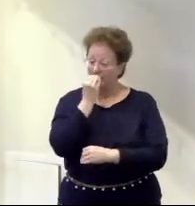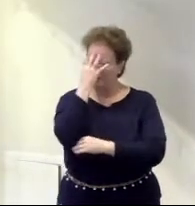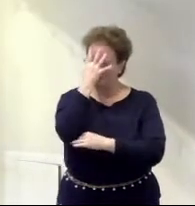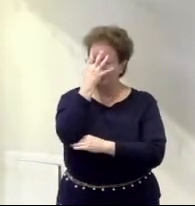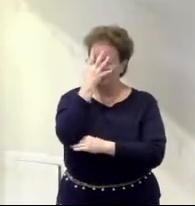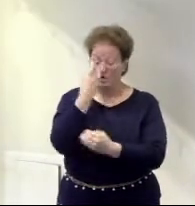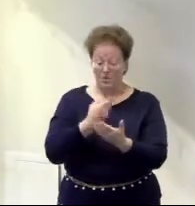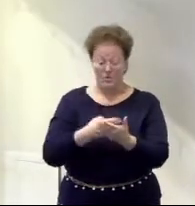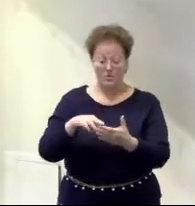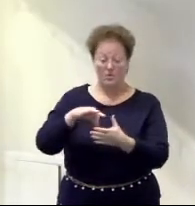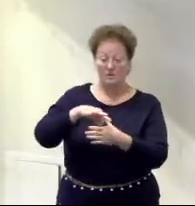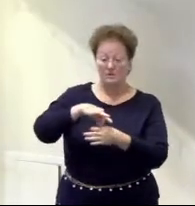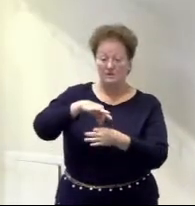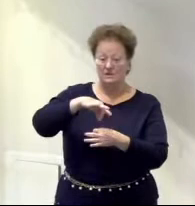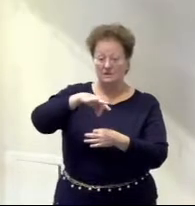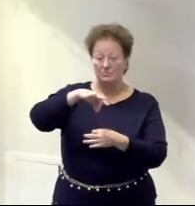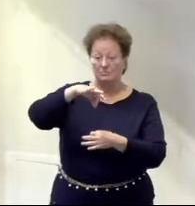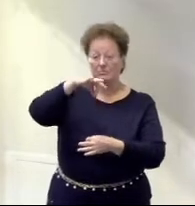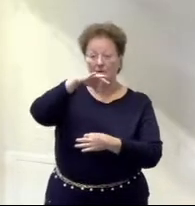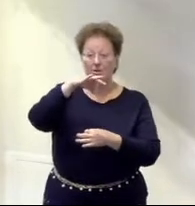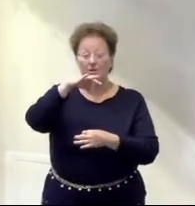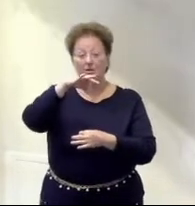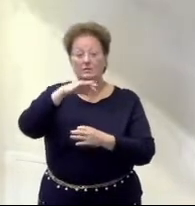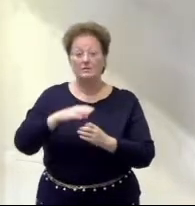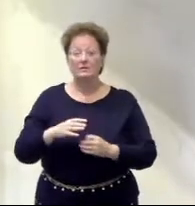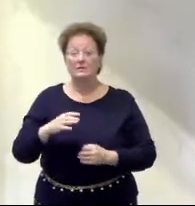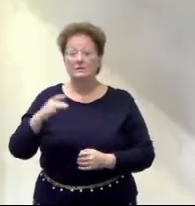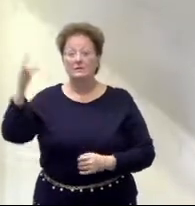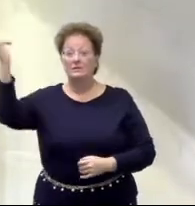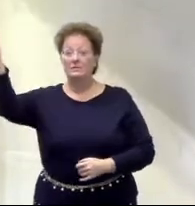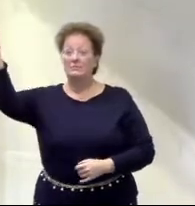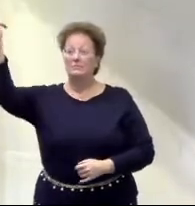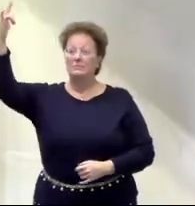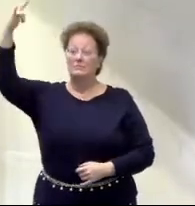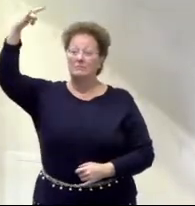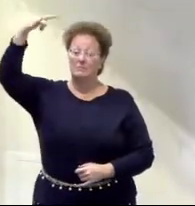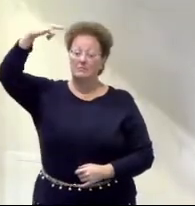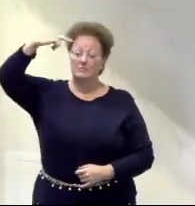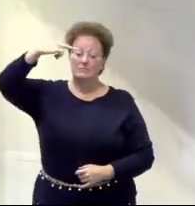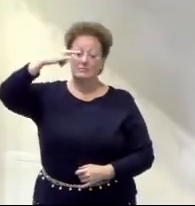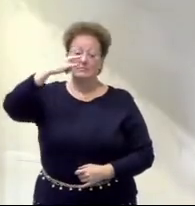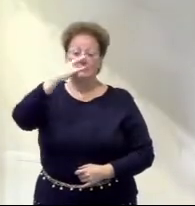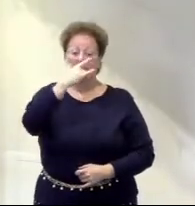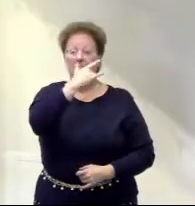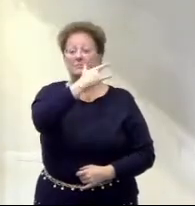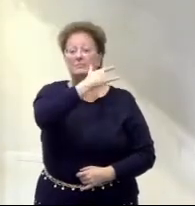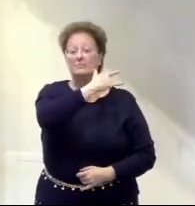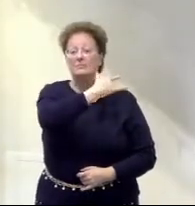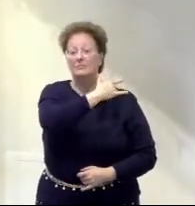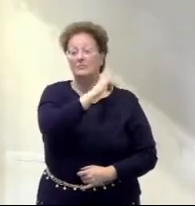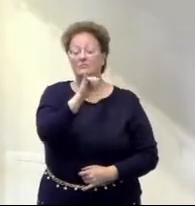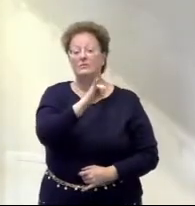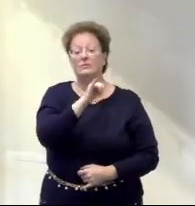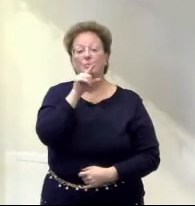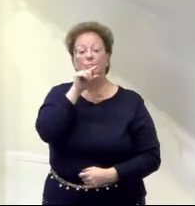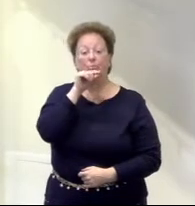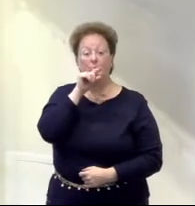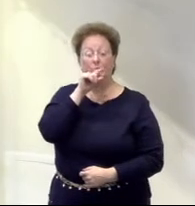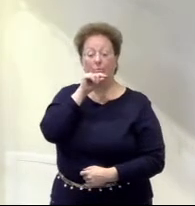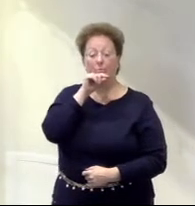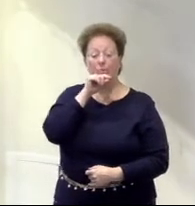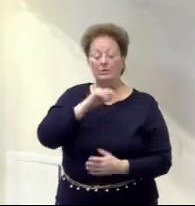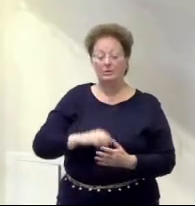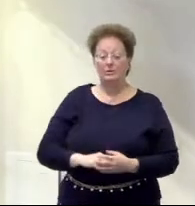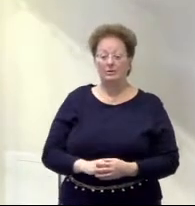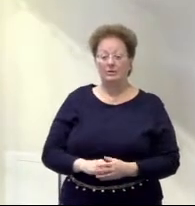Spirit, as Jesus was praying and being baptized, Holy Spirit descended upon him in bodily form as a dove. We're also told